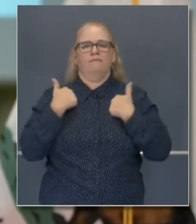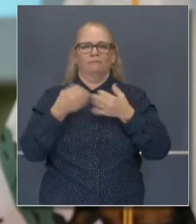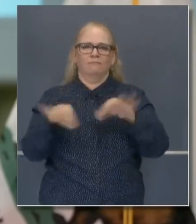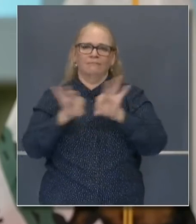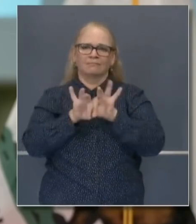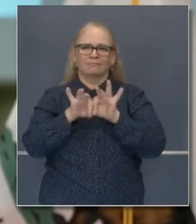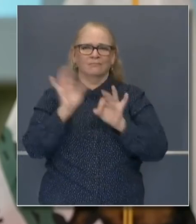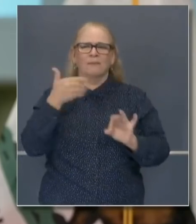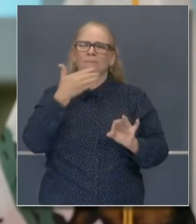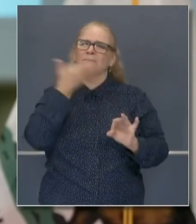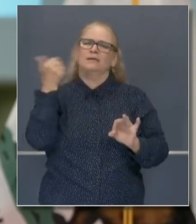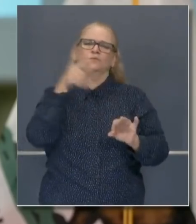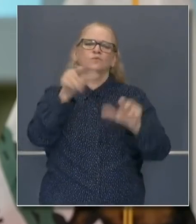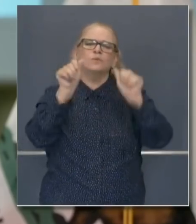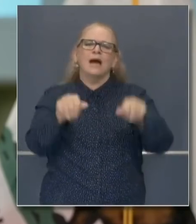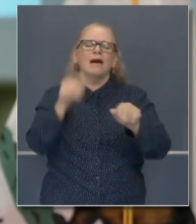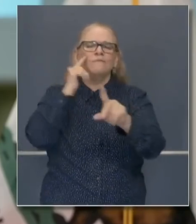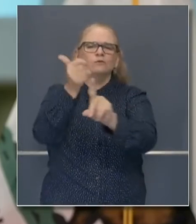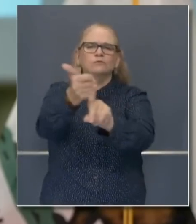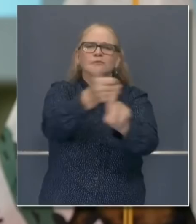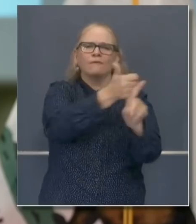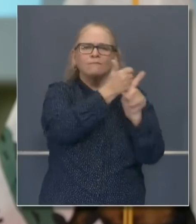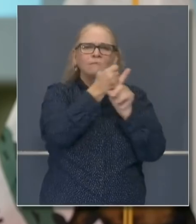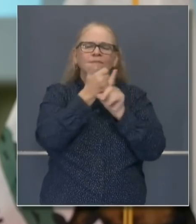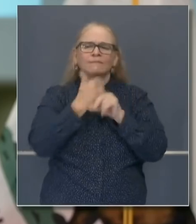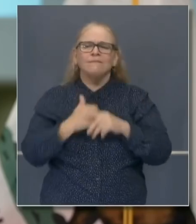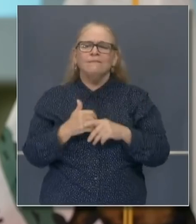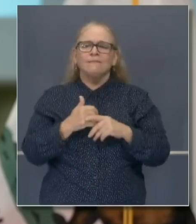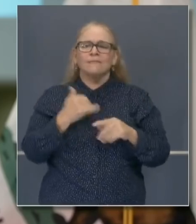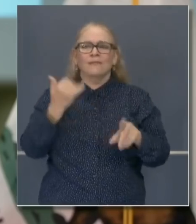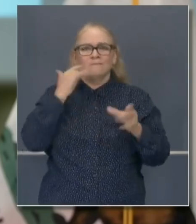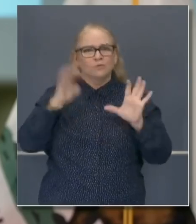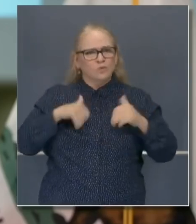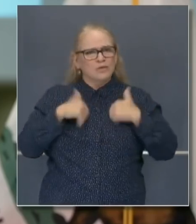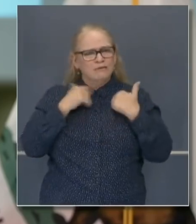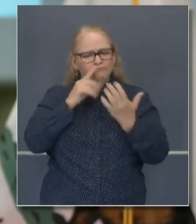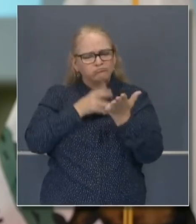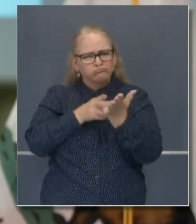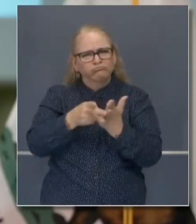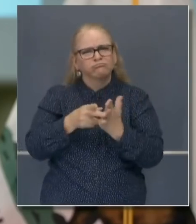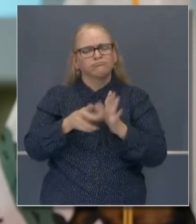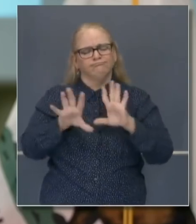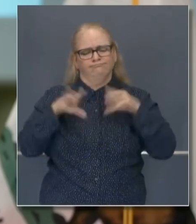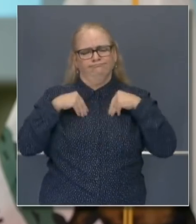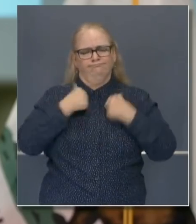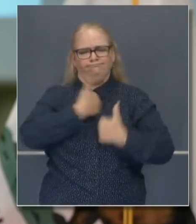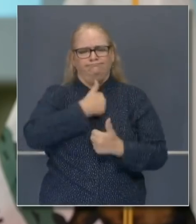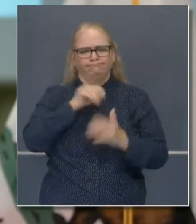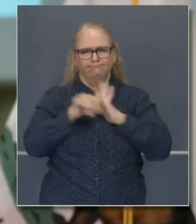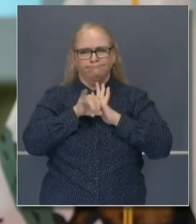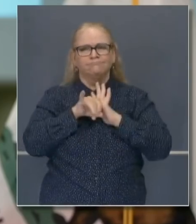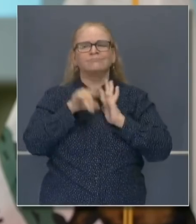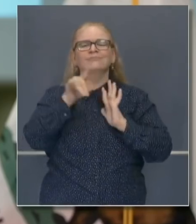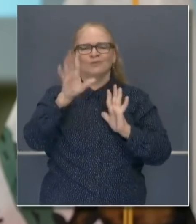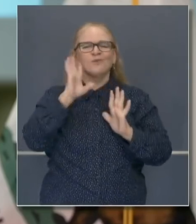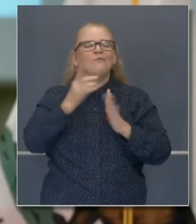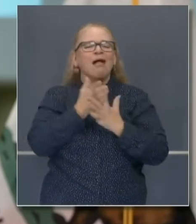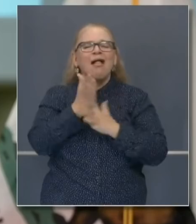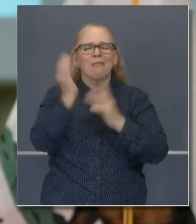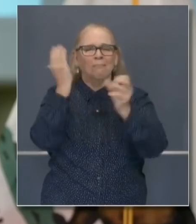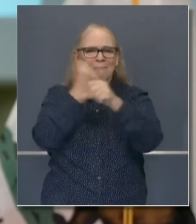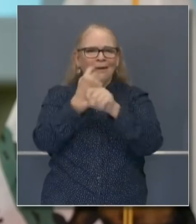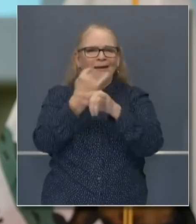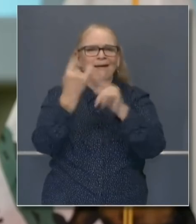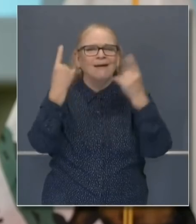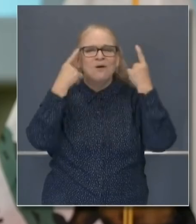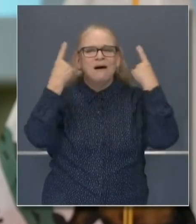give yourself. And if you do that, you too will find yourself in a position where